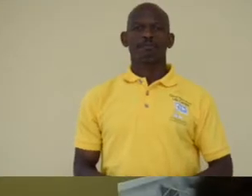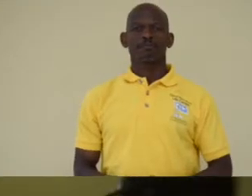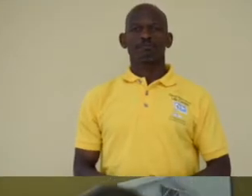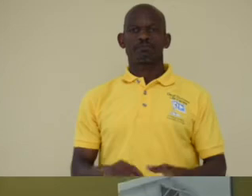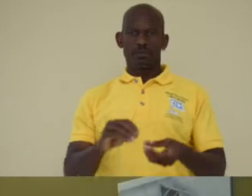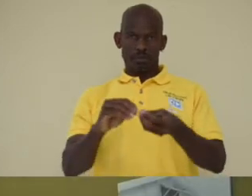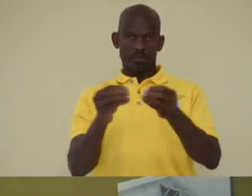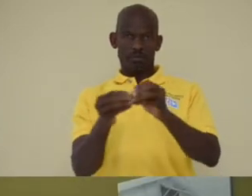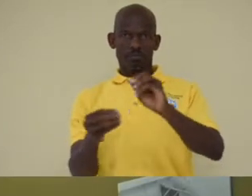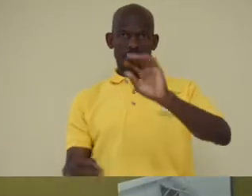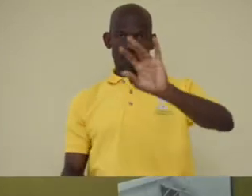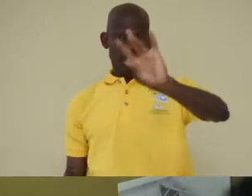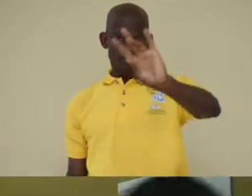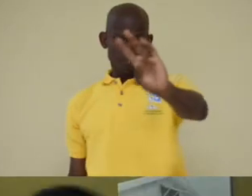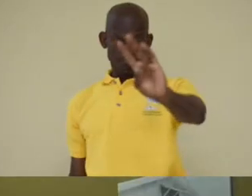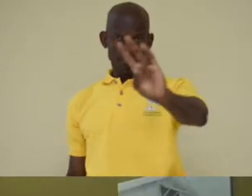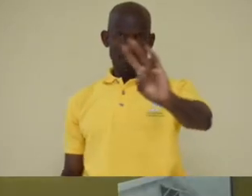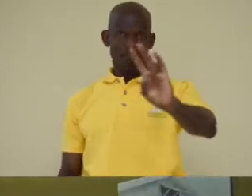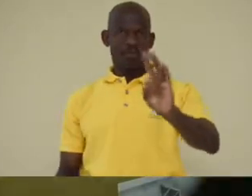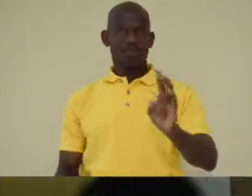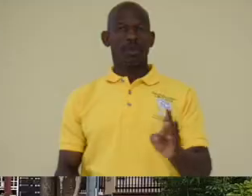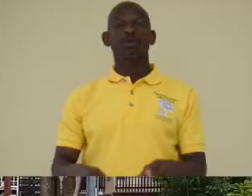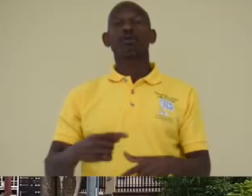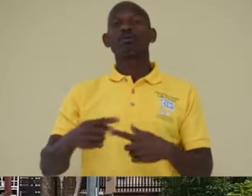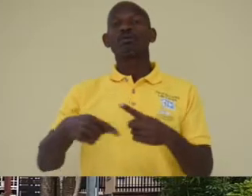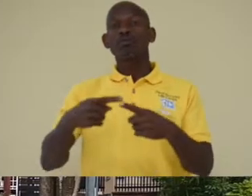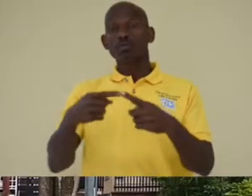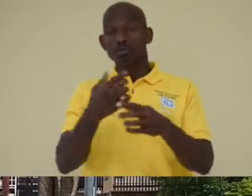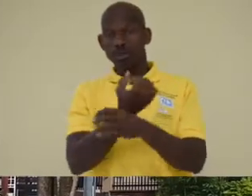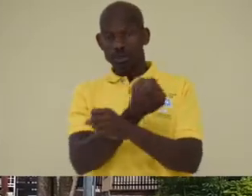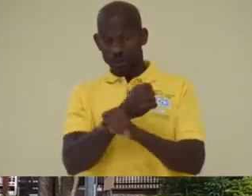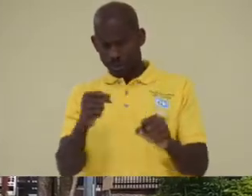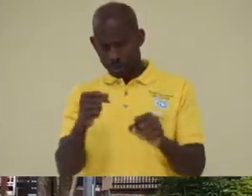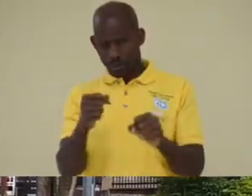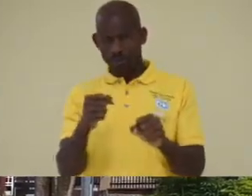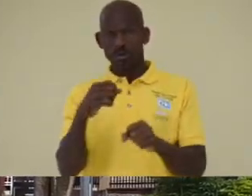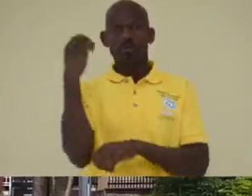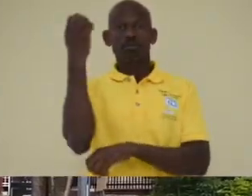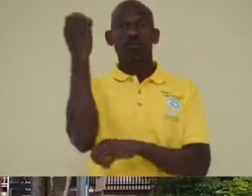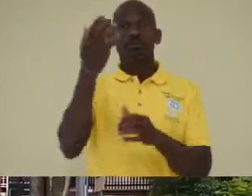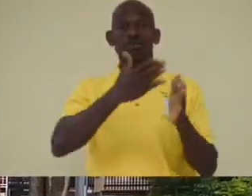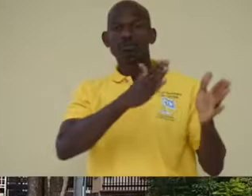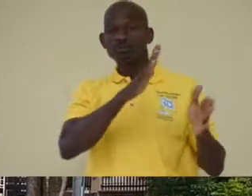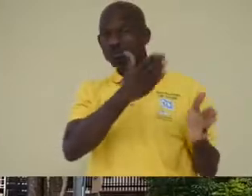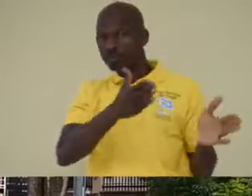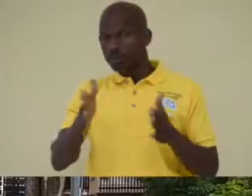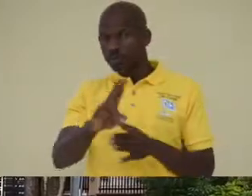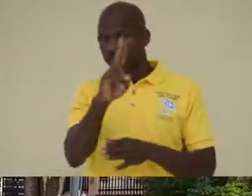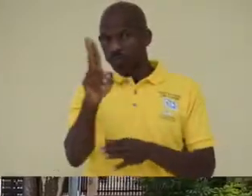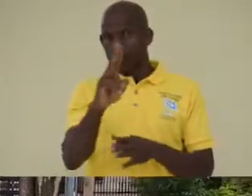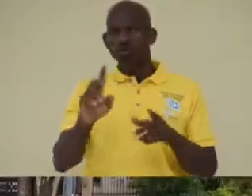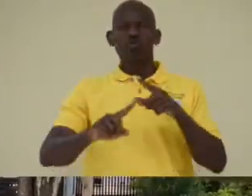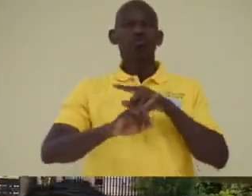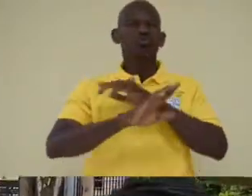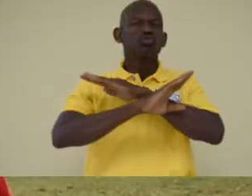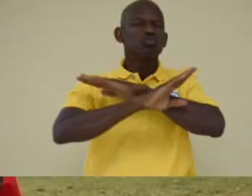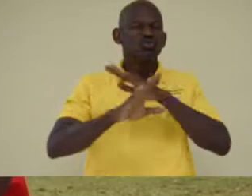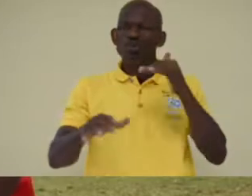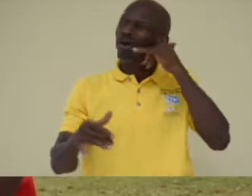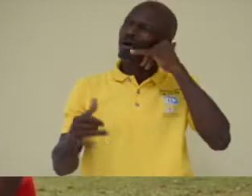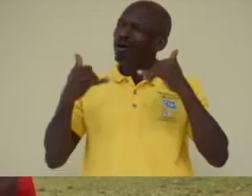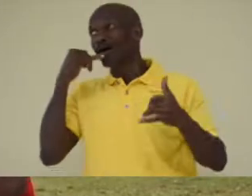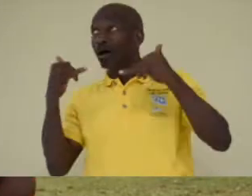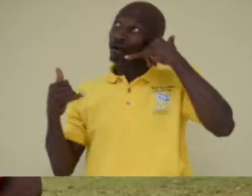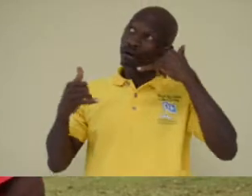Step 7. Once safe, put your emergency plan into effect. Try to limit phone usage unless for emergency